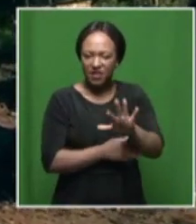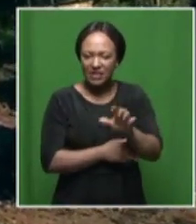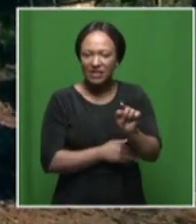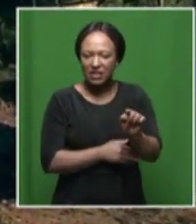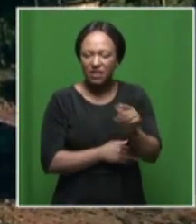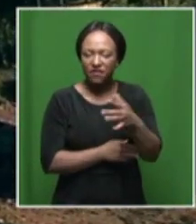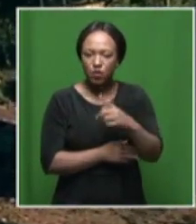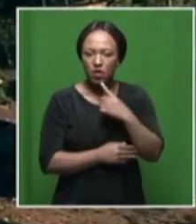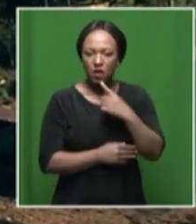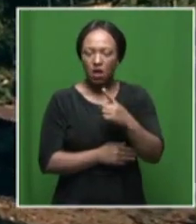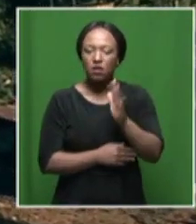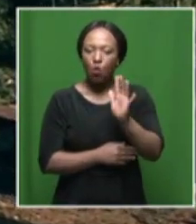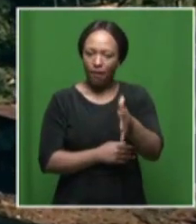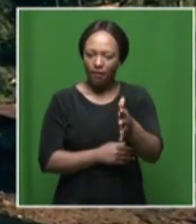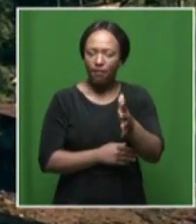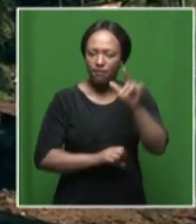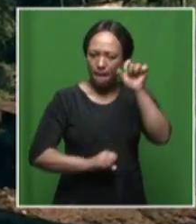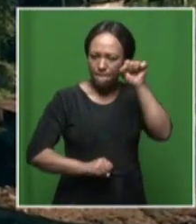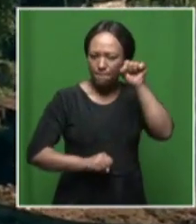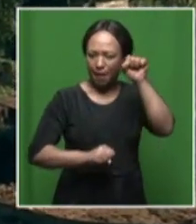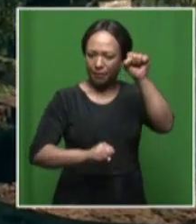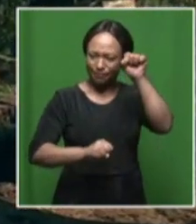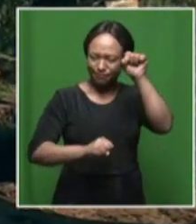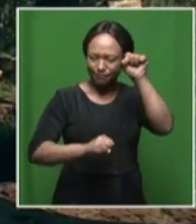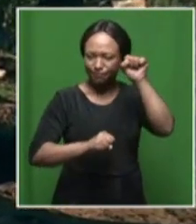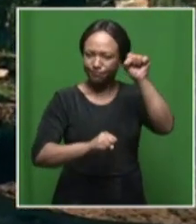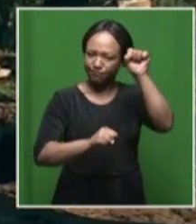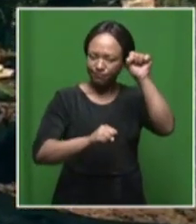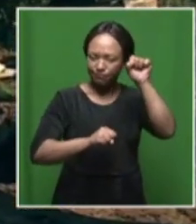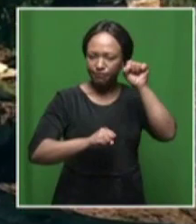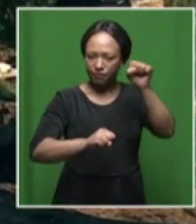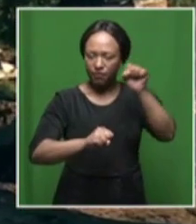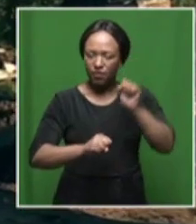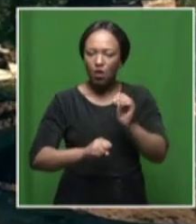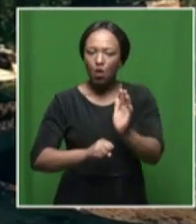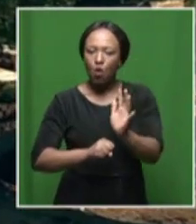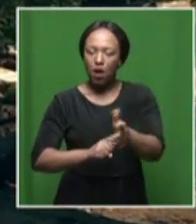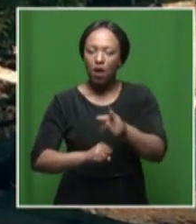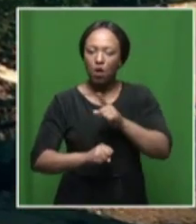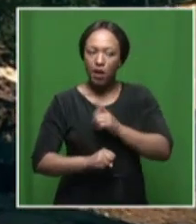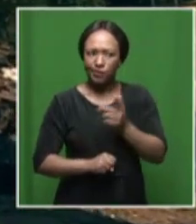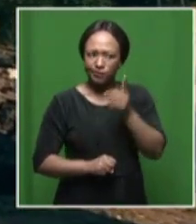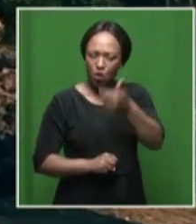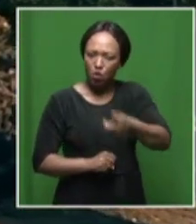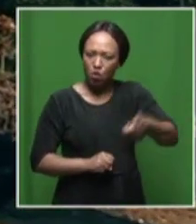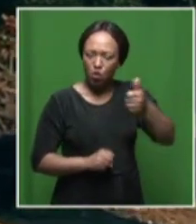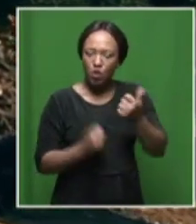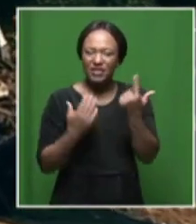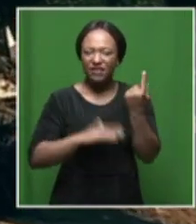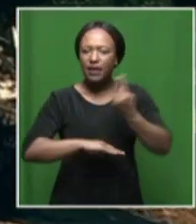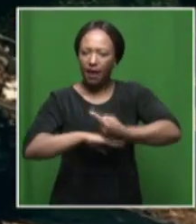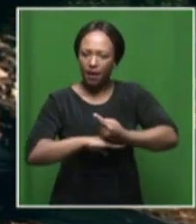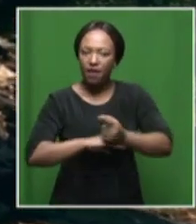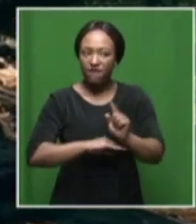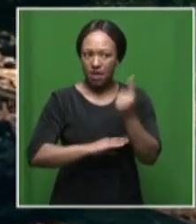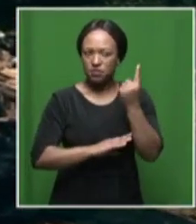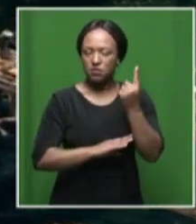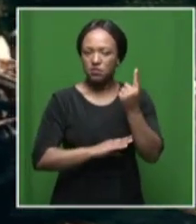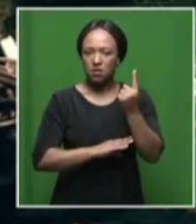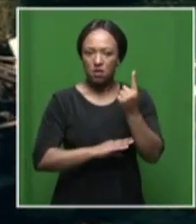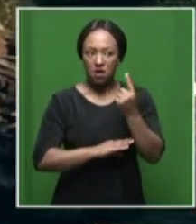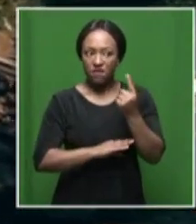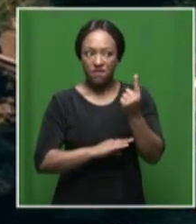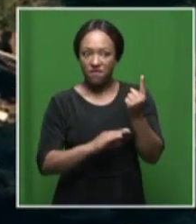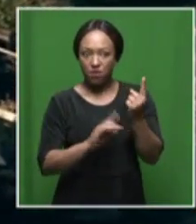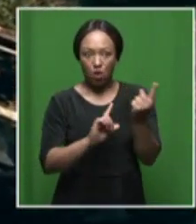that they will be embarking on a protest action and has given an ultimatum to the authorities a seven-day ultimatum that is that if they